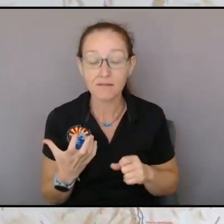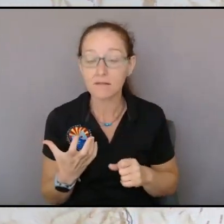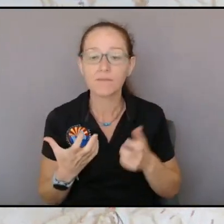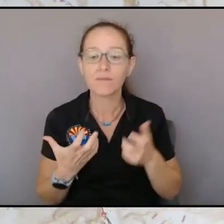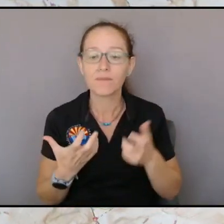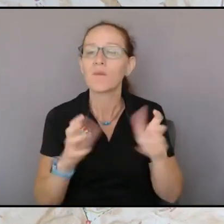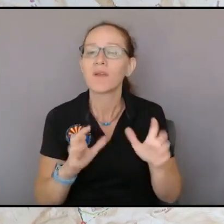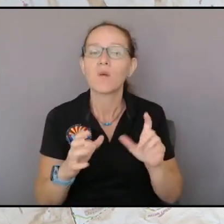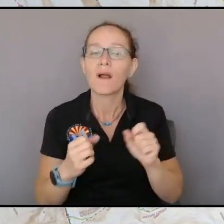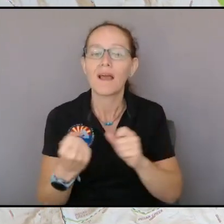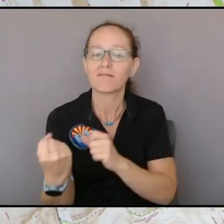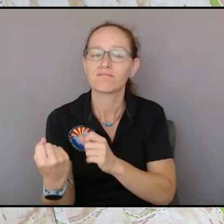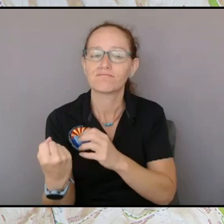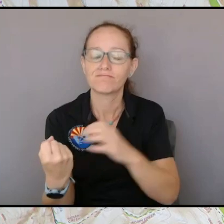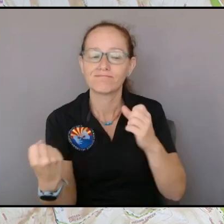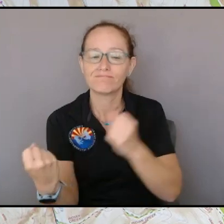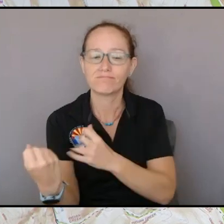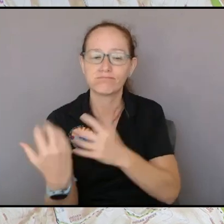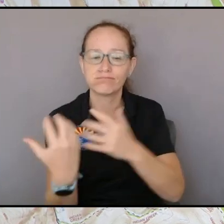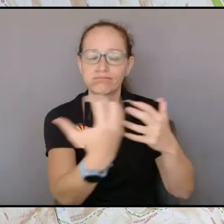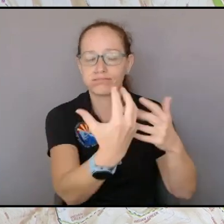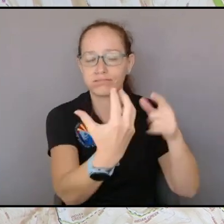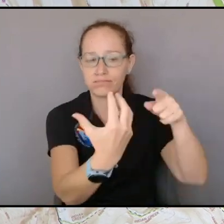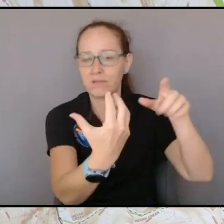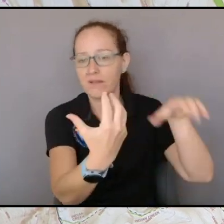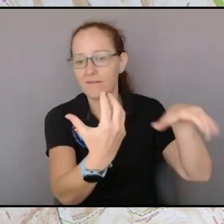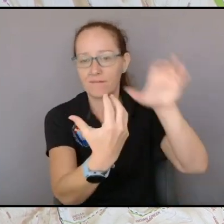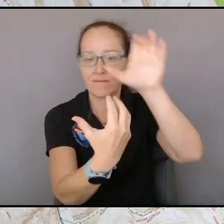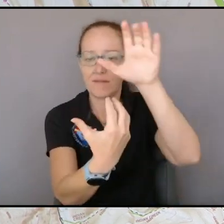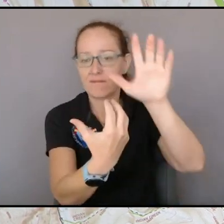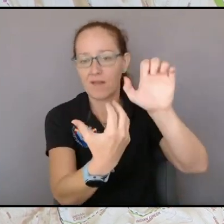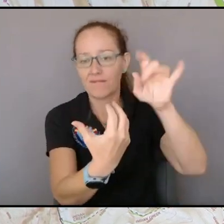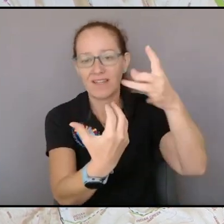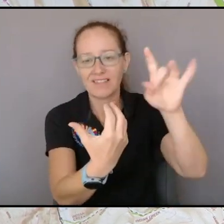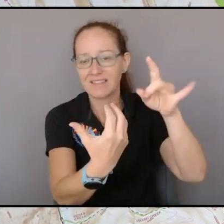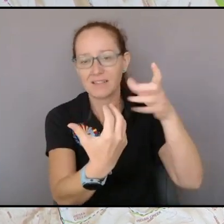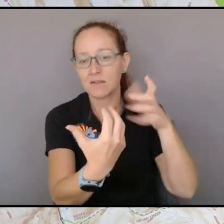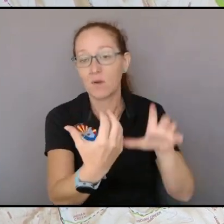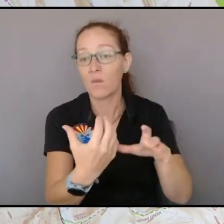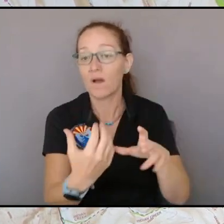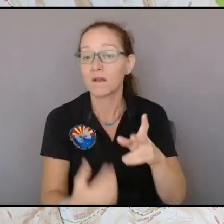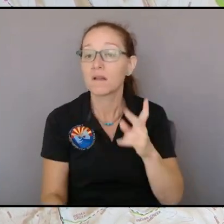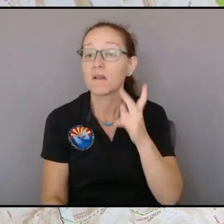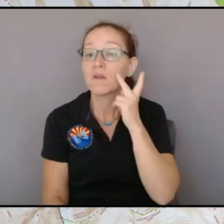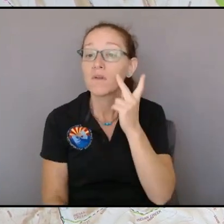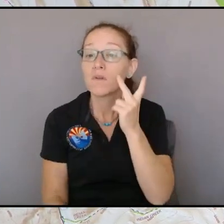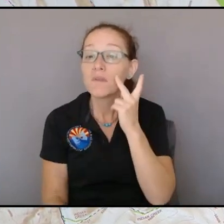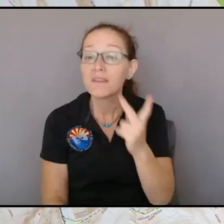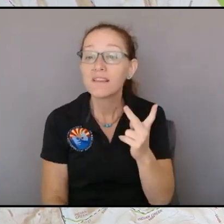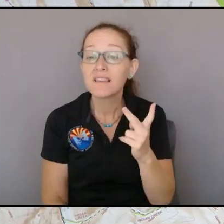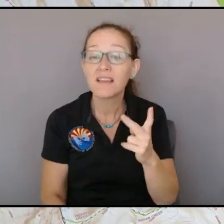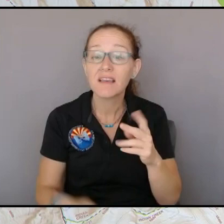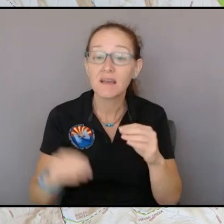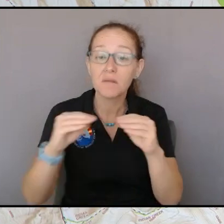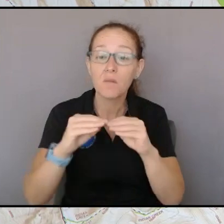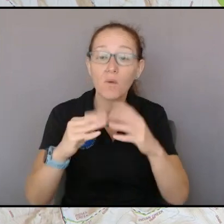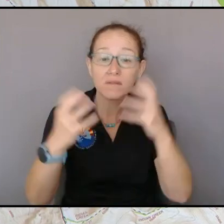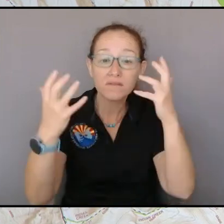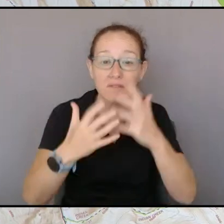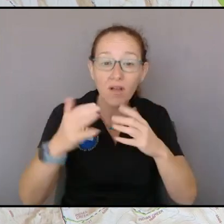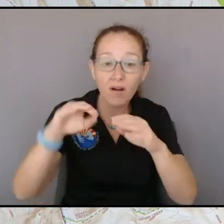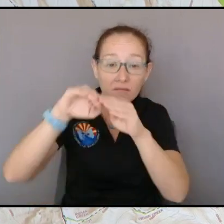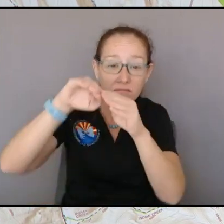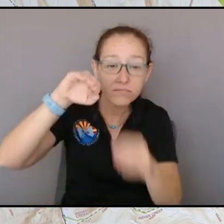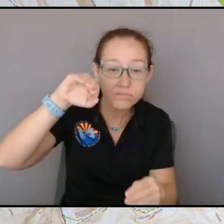518 road the reason why is because see how steep this is the darker these lines closer they get together steeper it is anybody knows this by